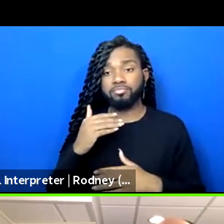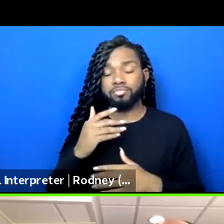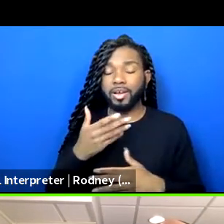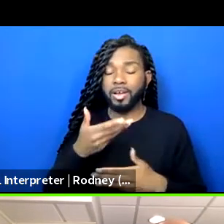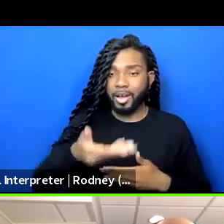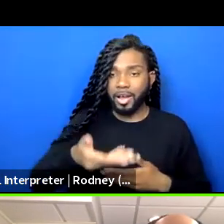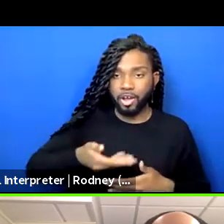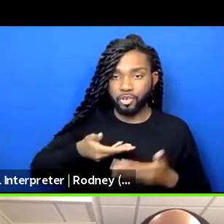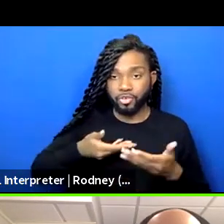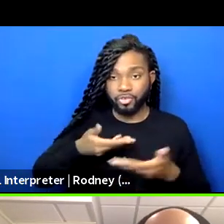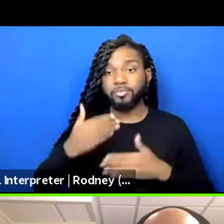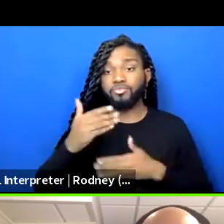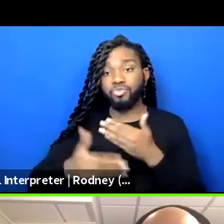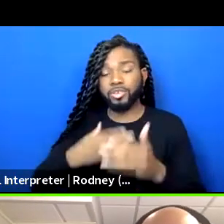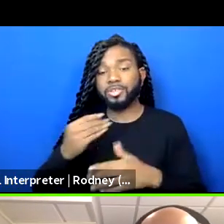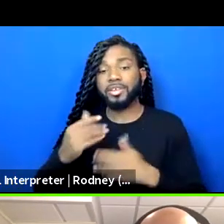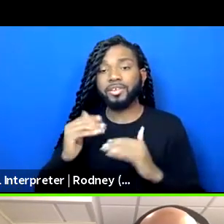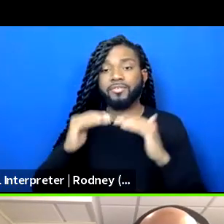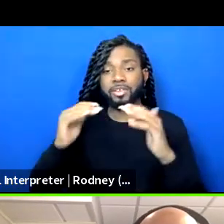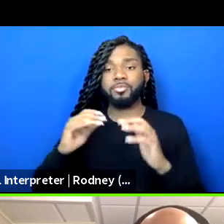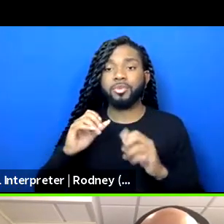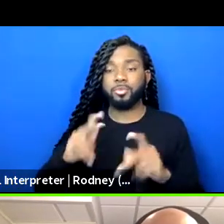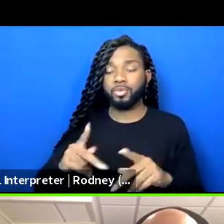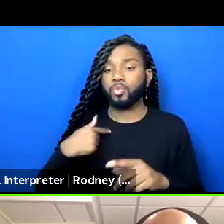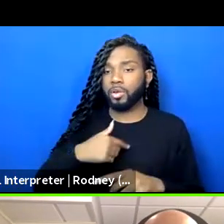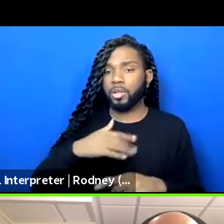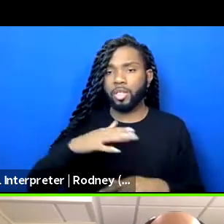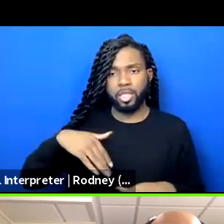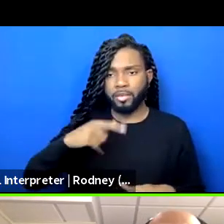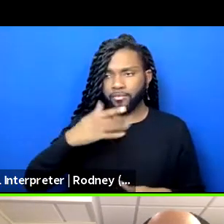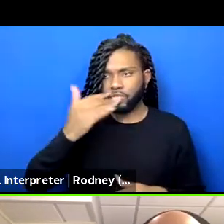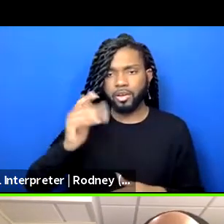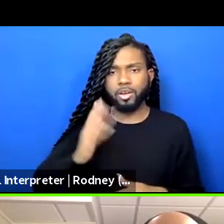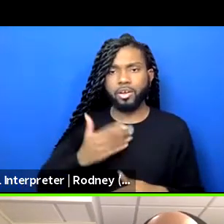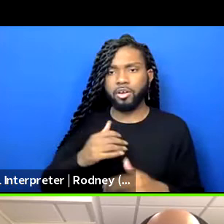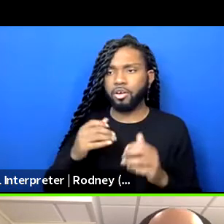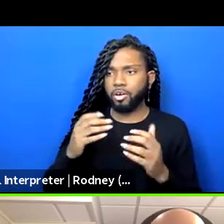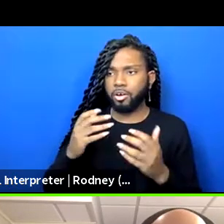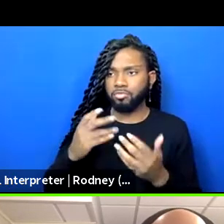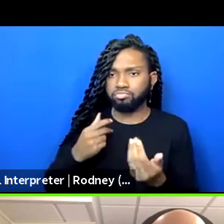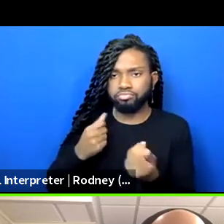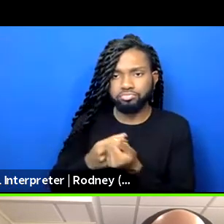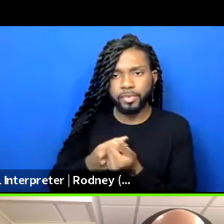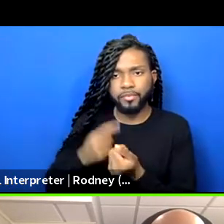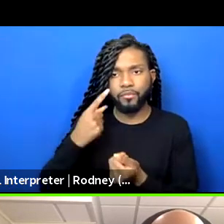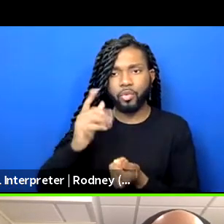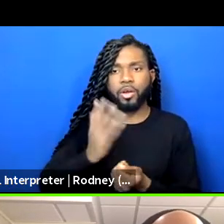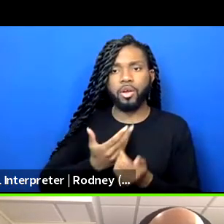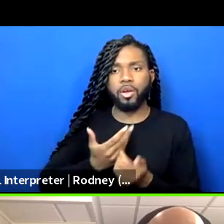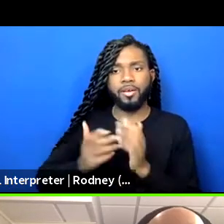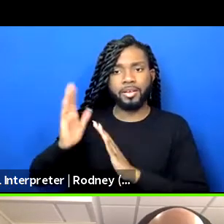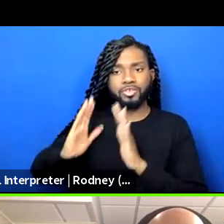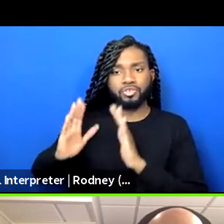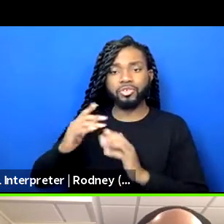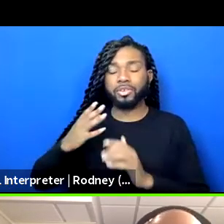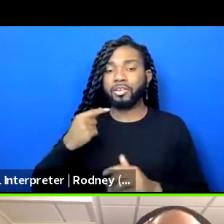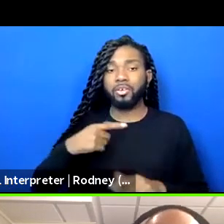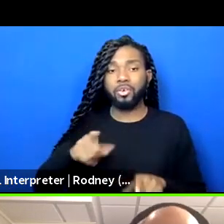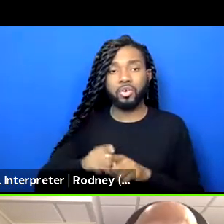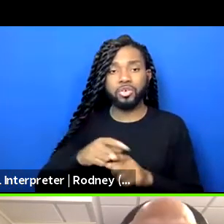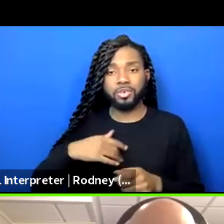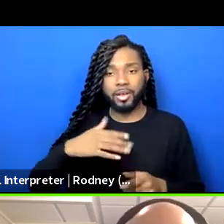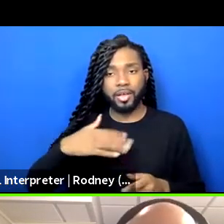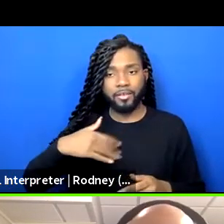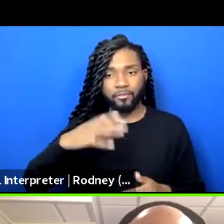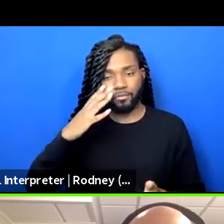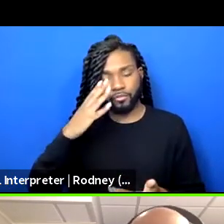We have not forgotten our commitment to our ancestors. I have not forgotten my commitment to my daughters and to the next